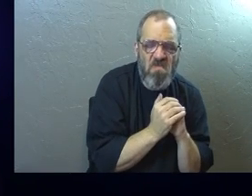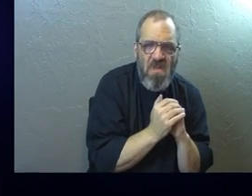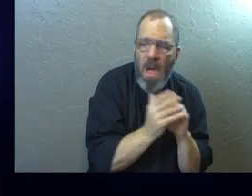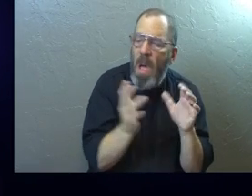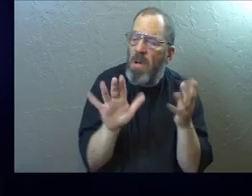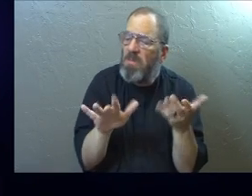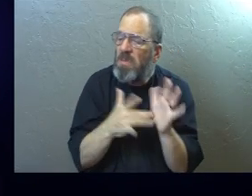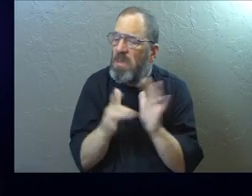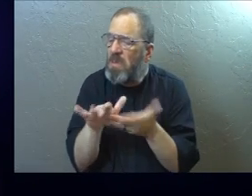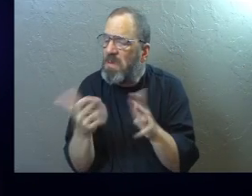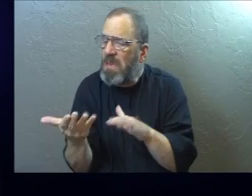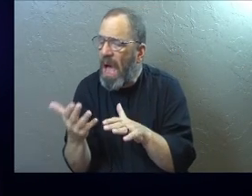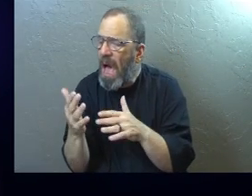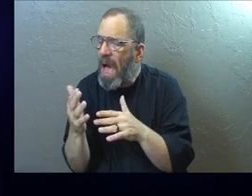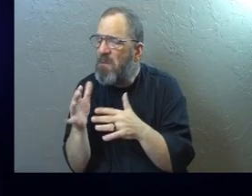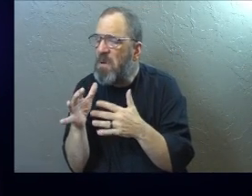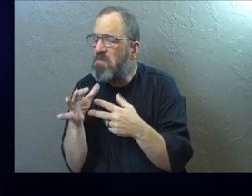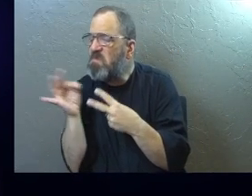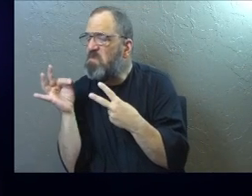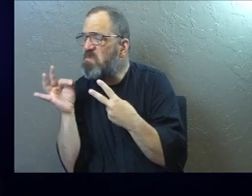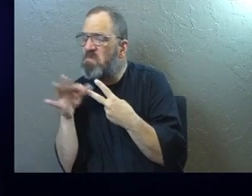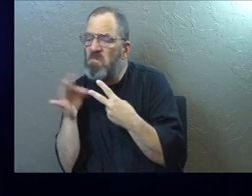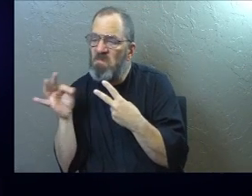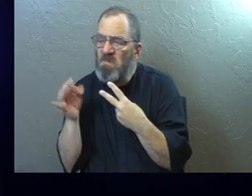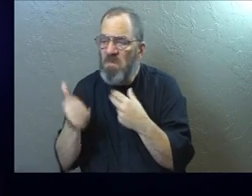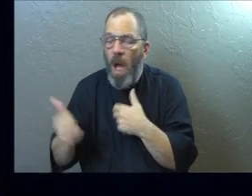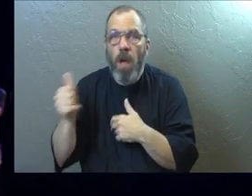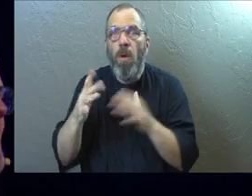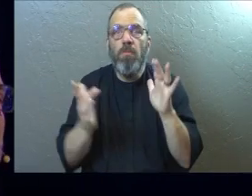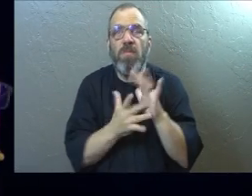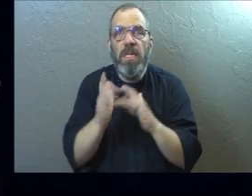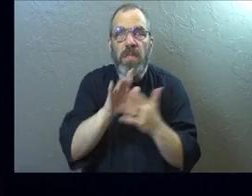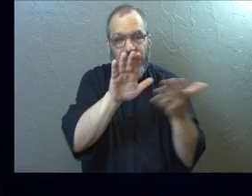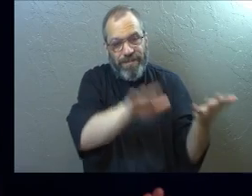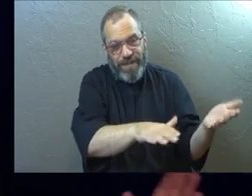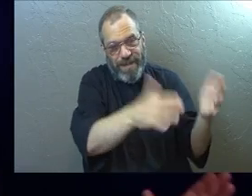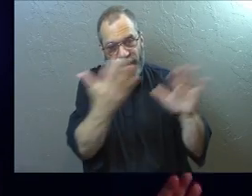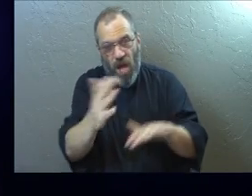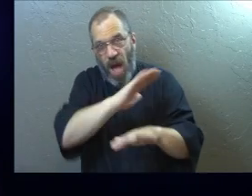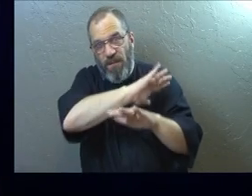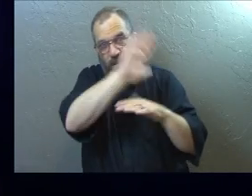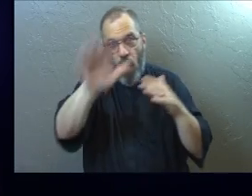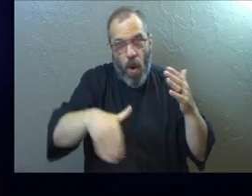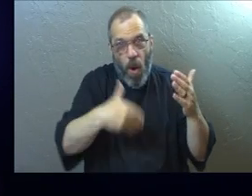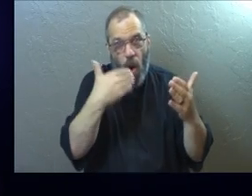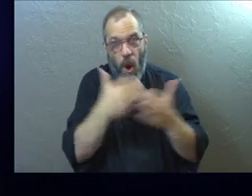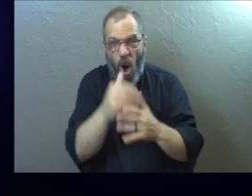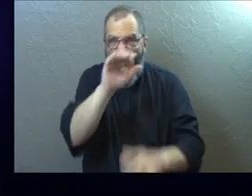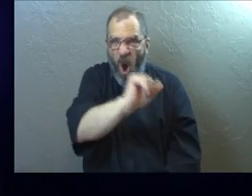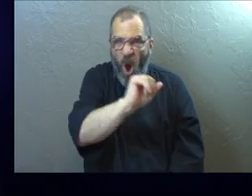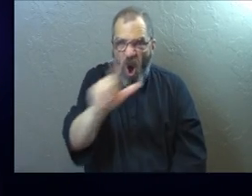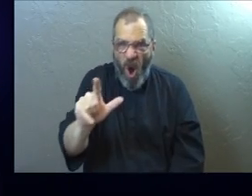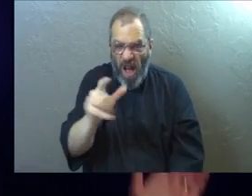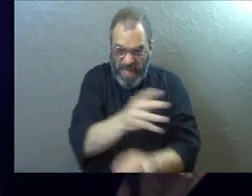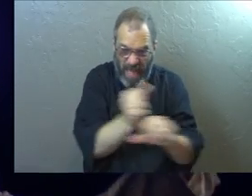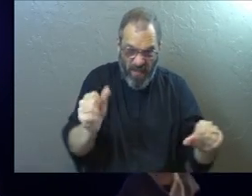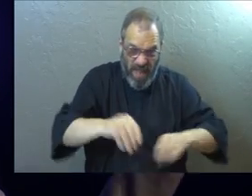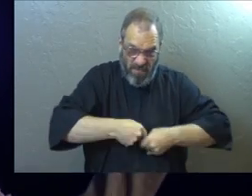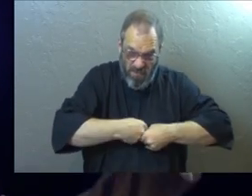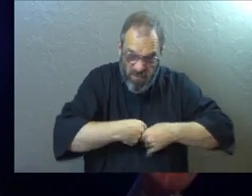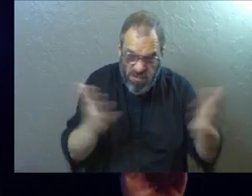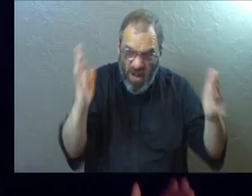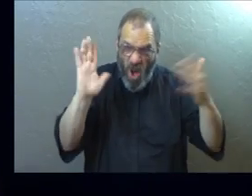He did not just die for the elect. Jesus came and he died for all. Made the salvation plan available